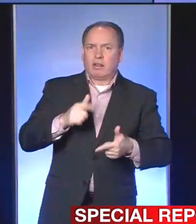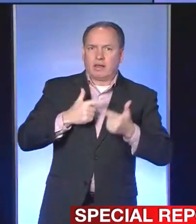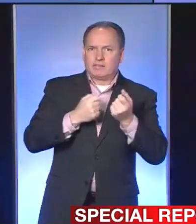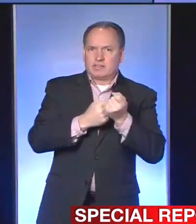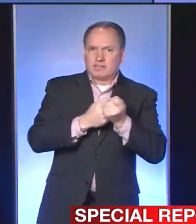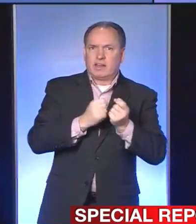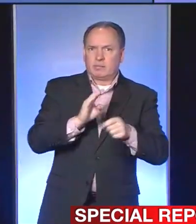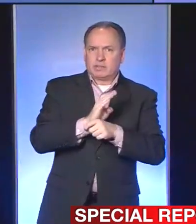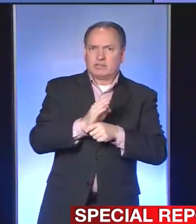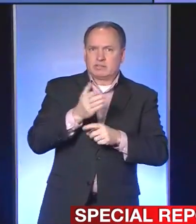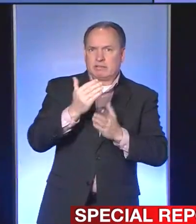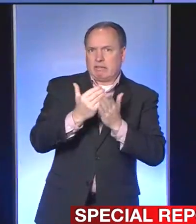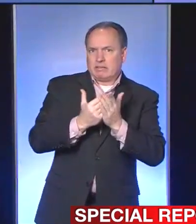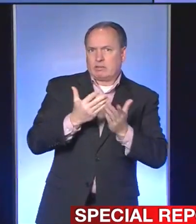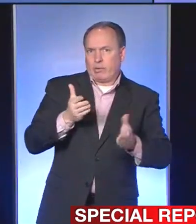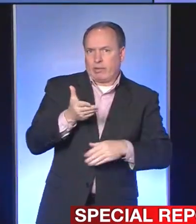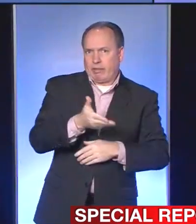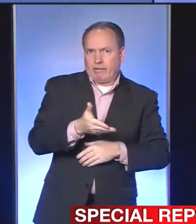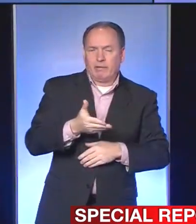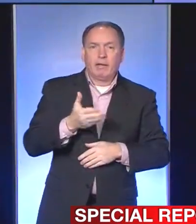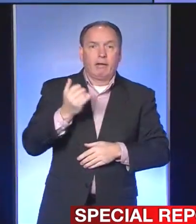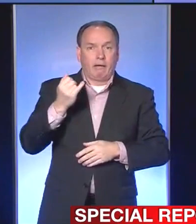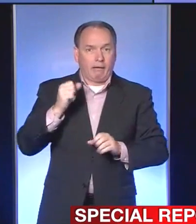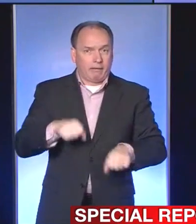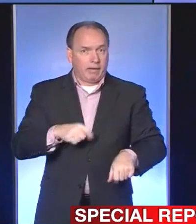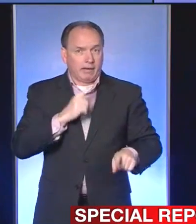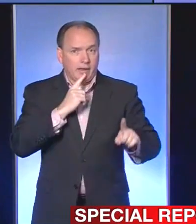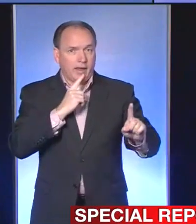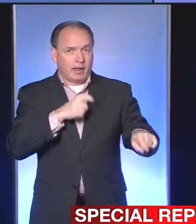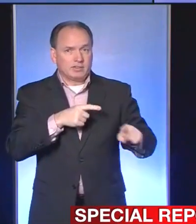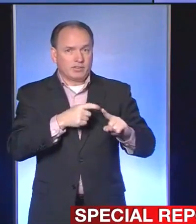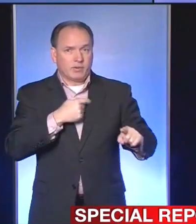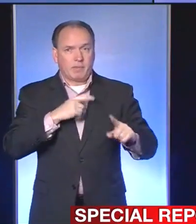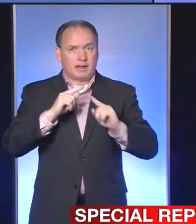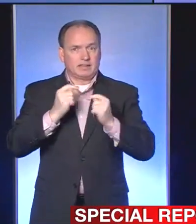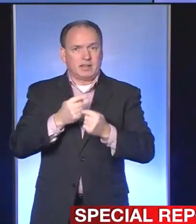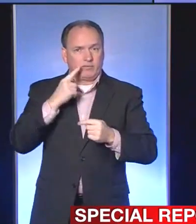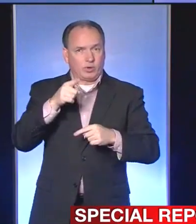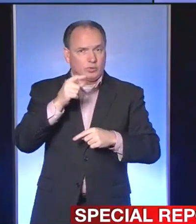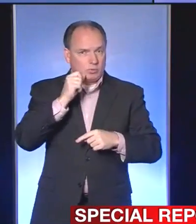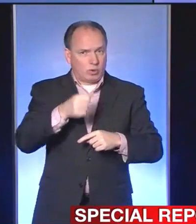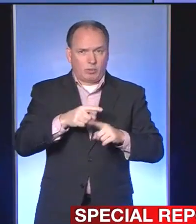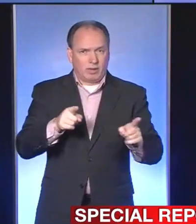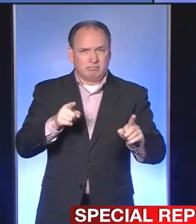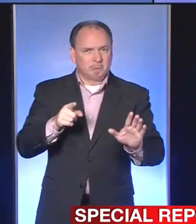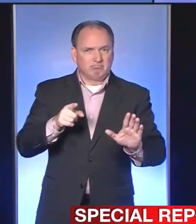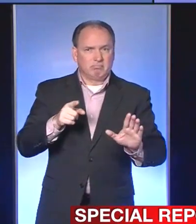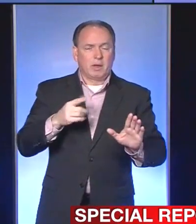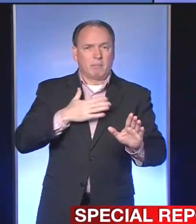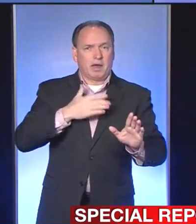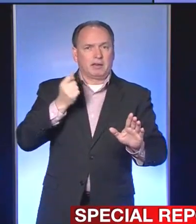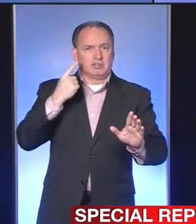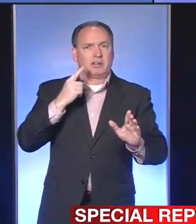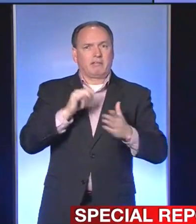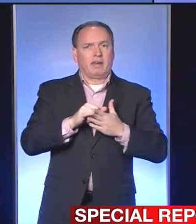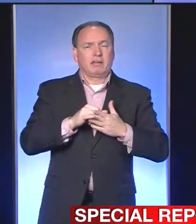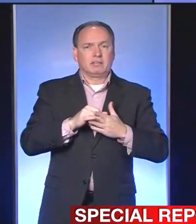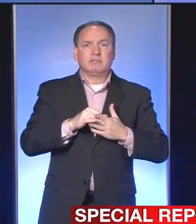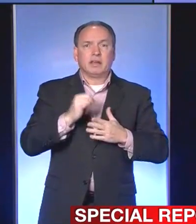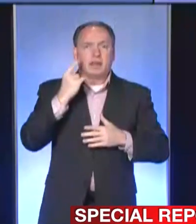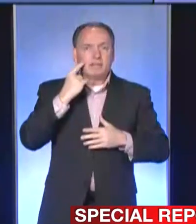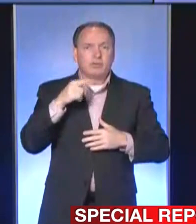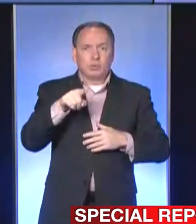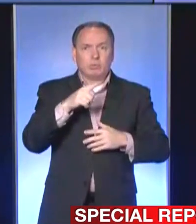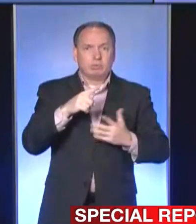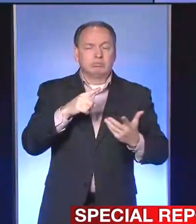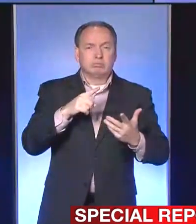So I can get an answer from my team for you for tomorrow. But it was my understanding, you know, that if you were